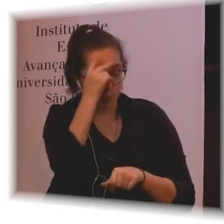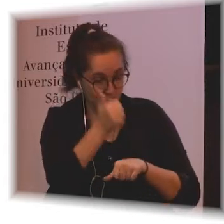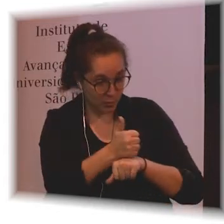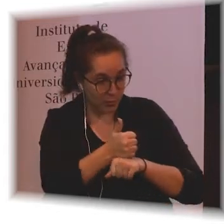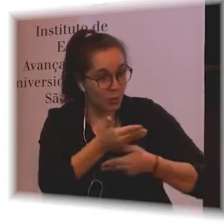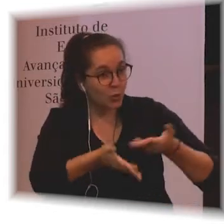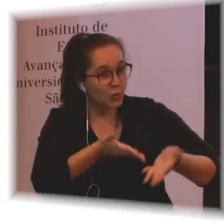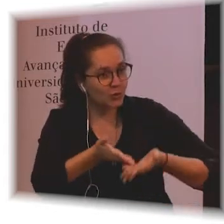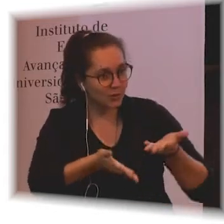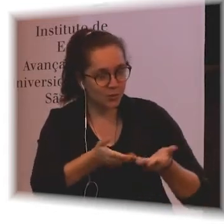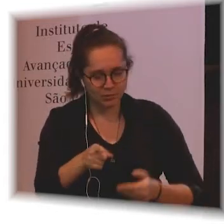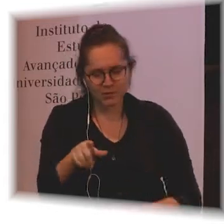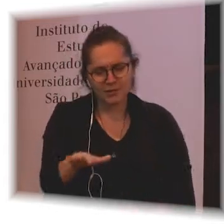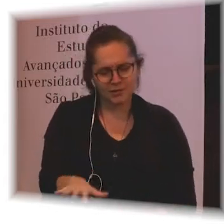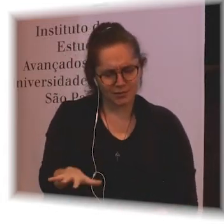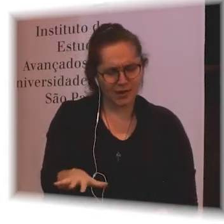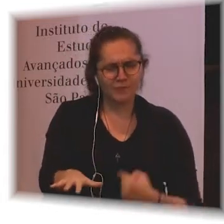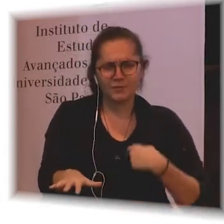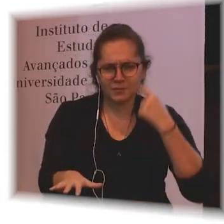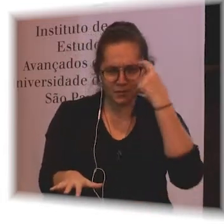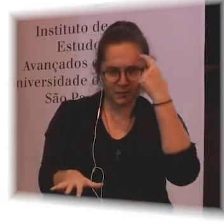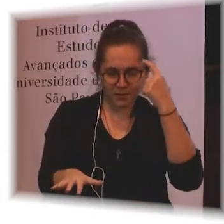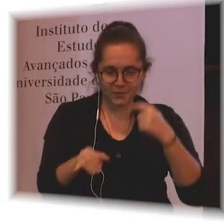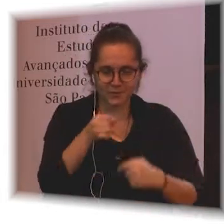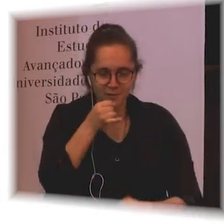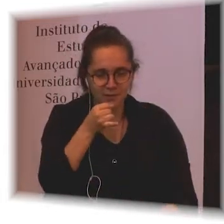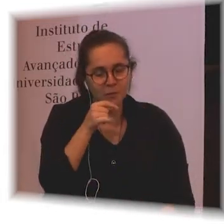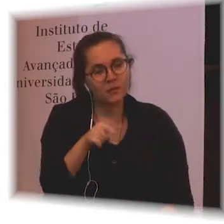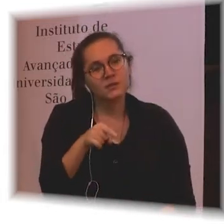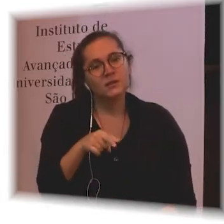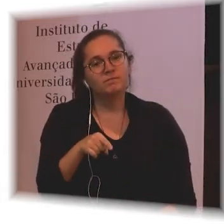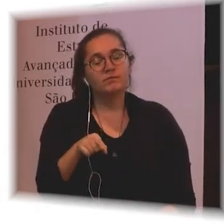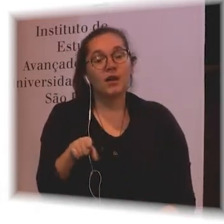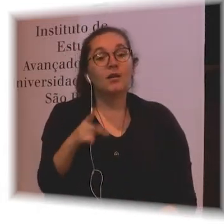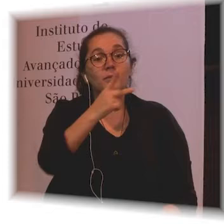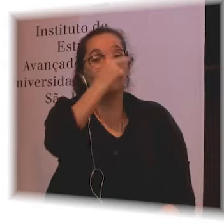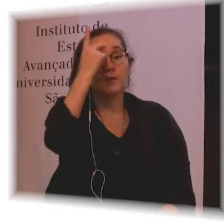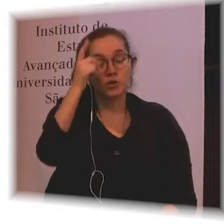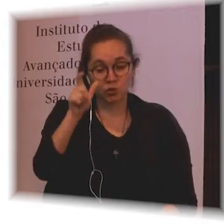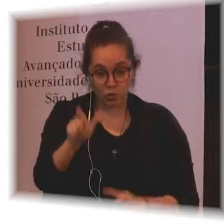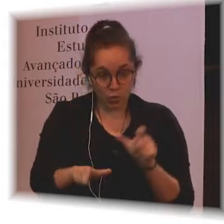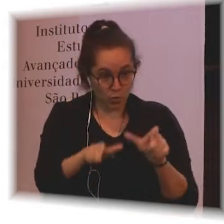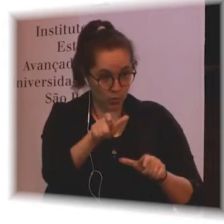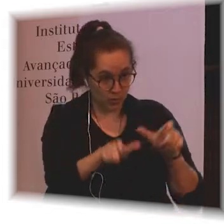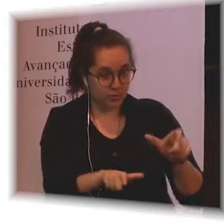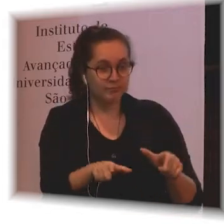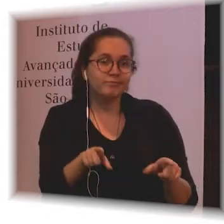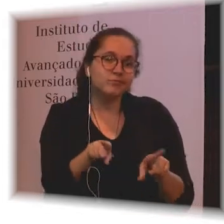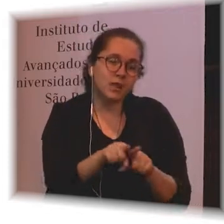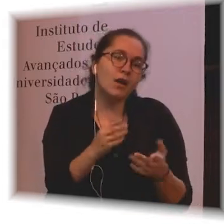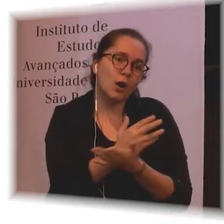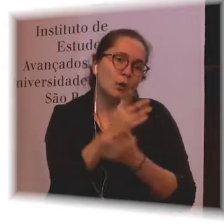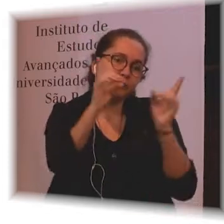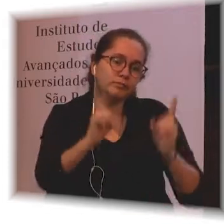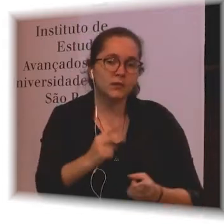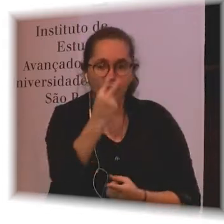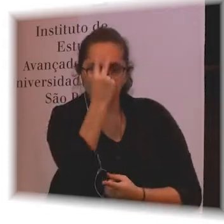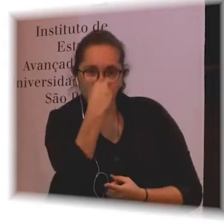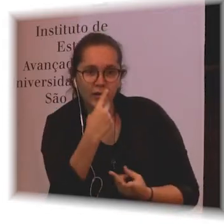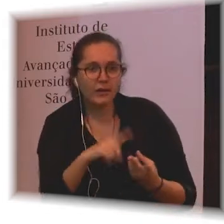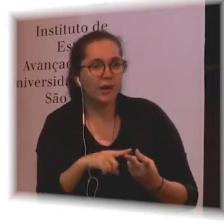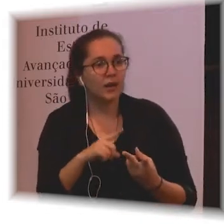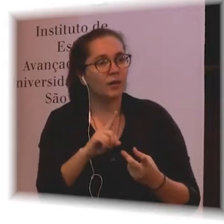the carers of people with Alzheimer's or post-stroke or people who are blind. There are all sorts of ways in which we can strengthen